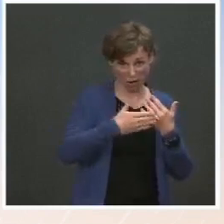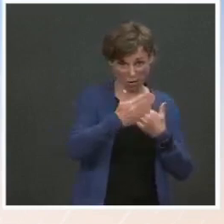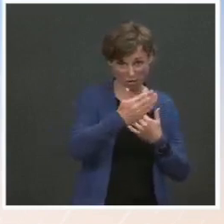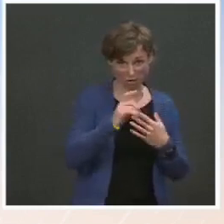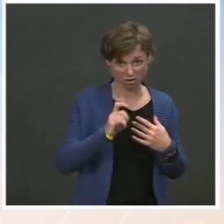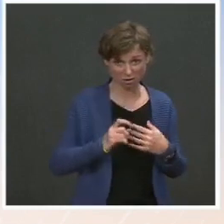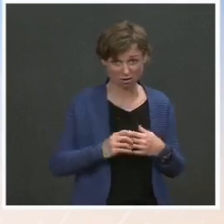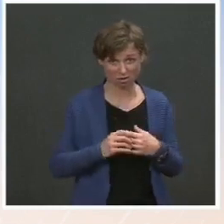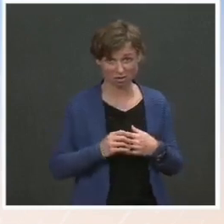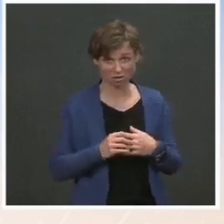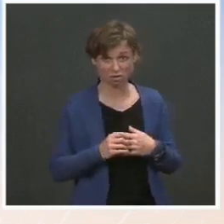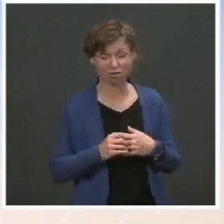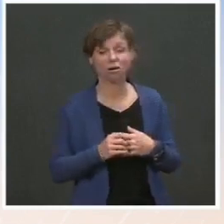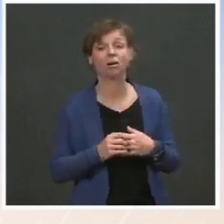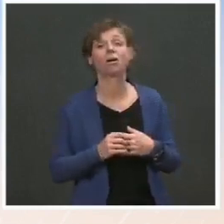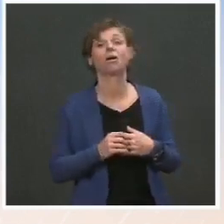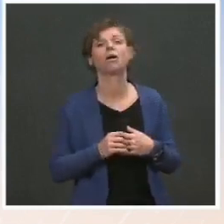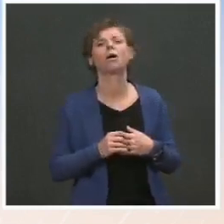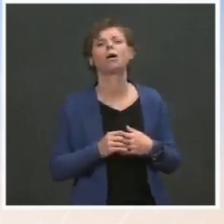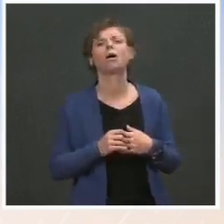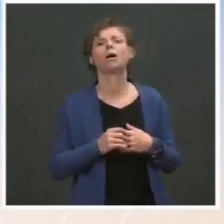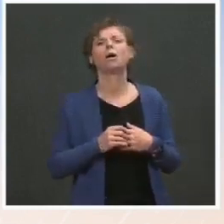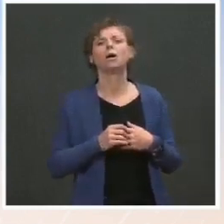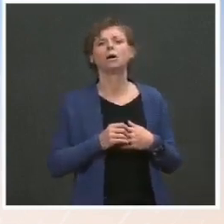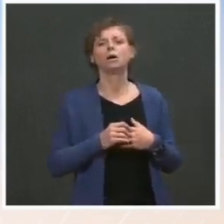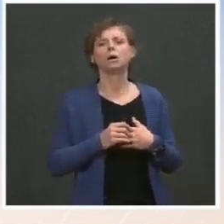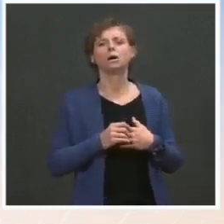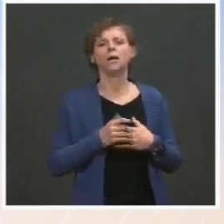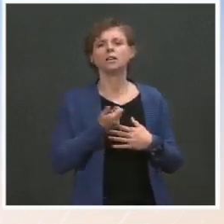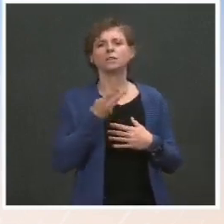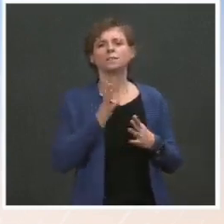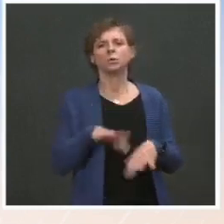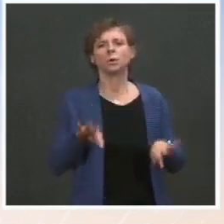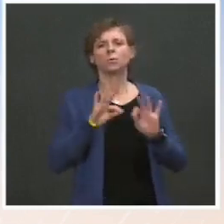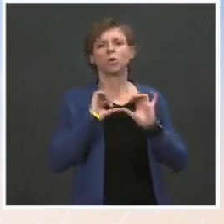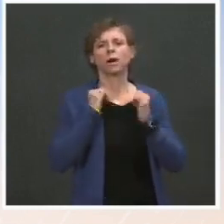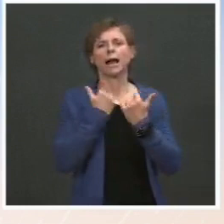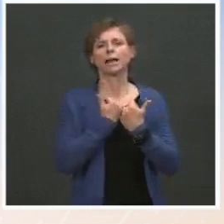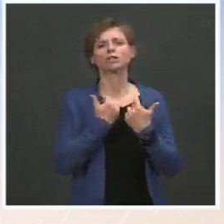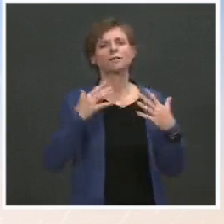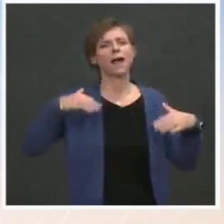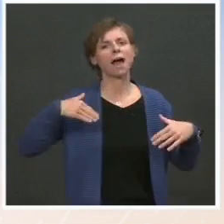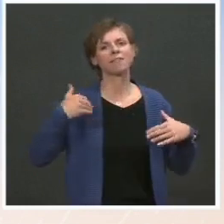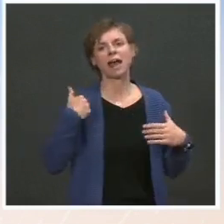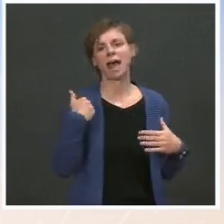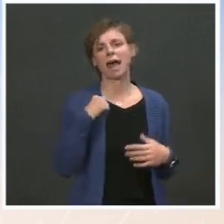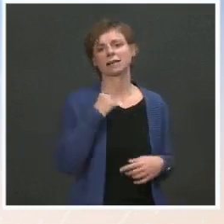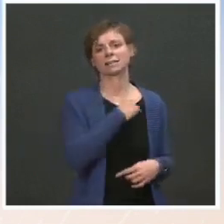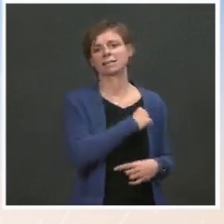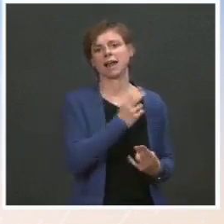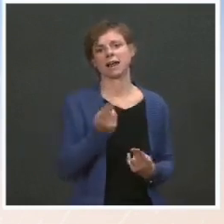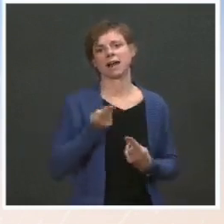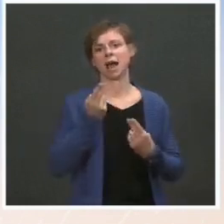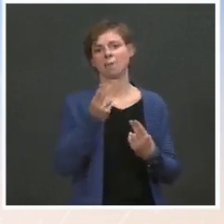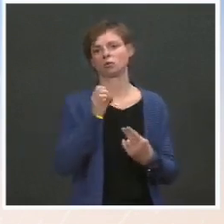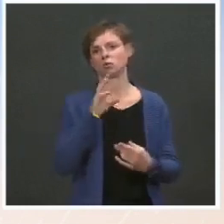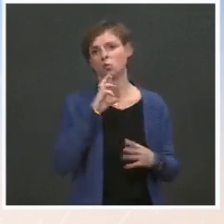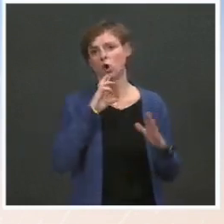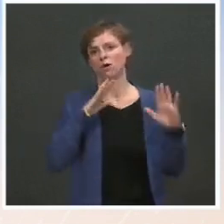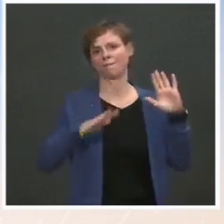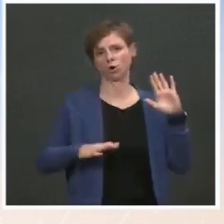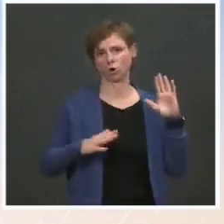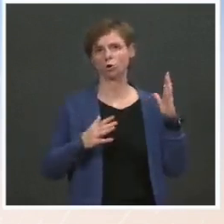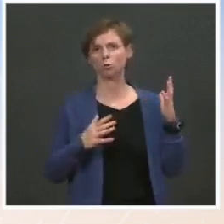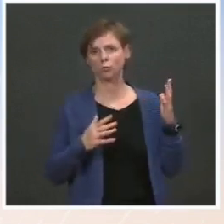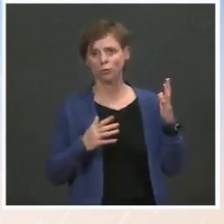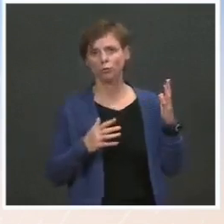I wonder, there are a few key agencies that have yet to have Senate nominators to confirm leaders that are certainly in the news